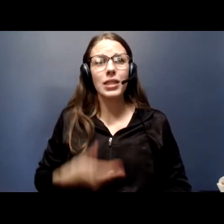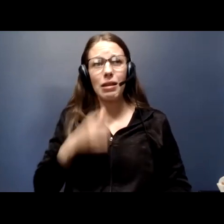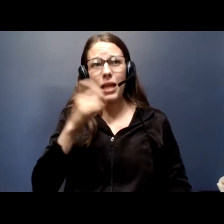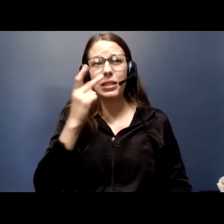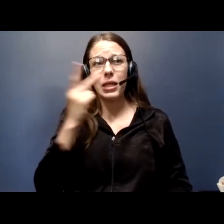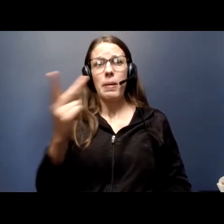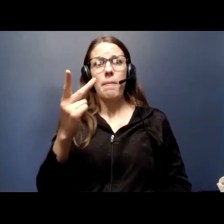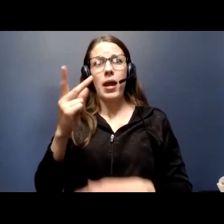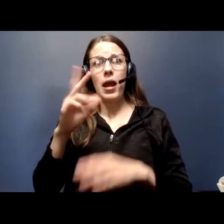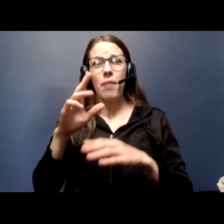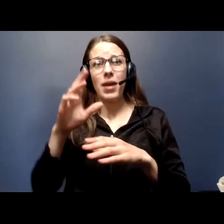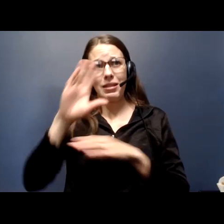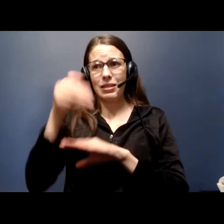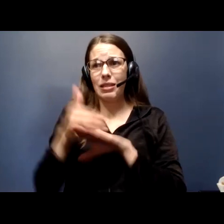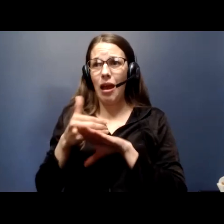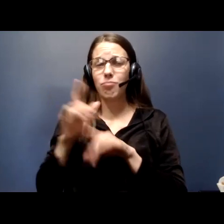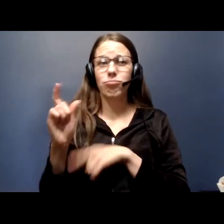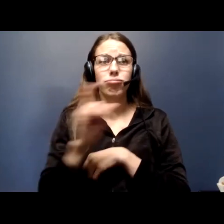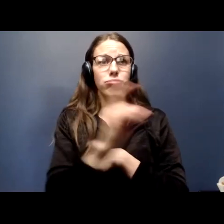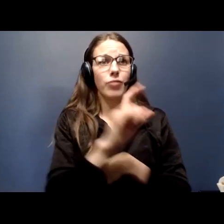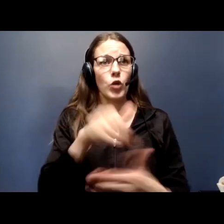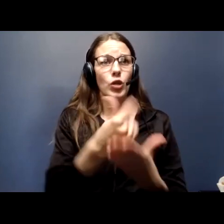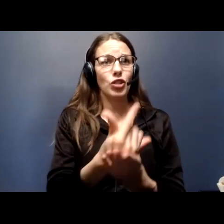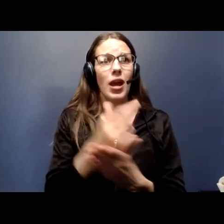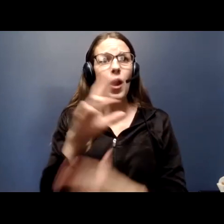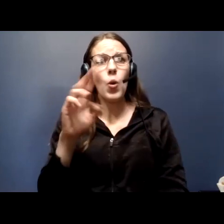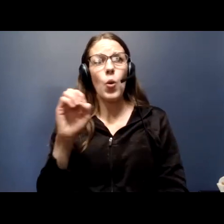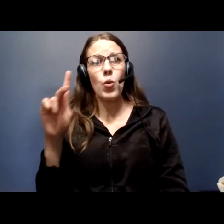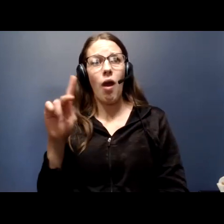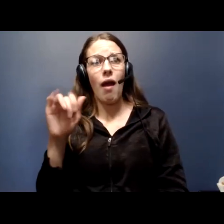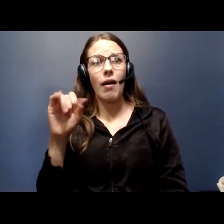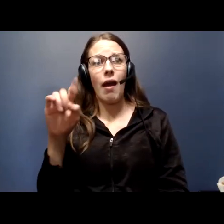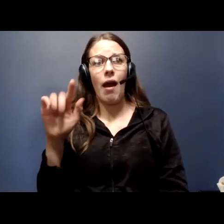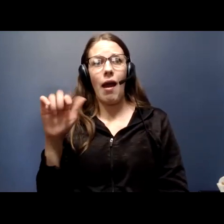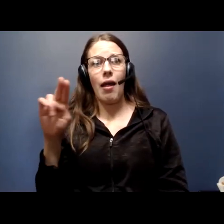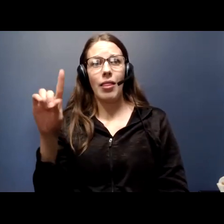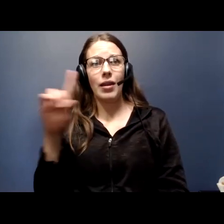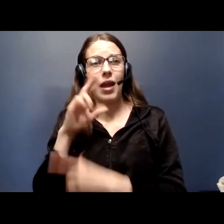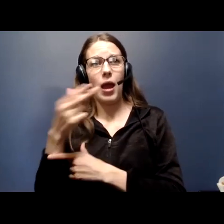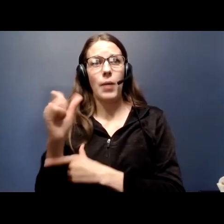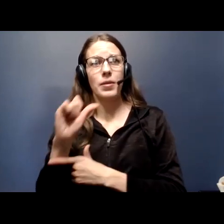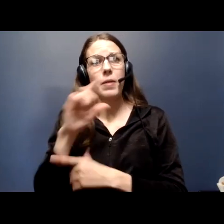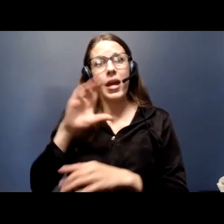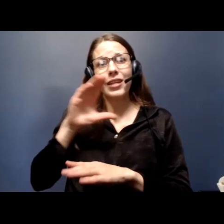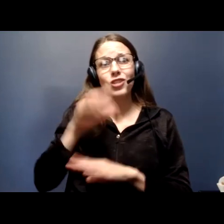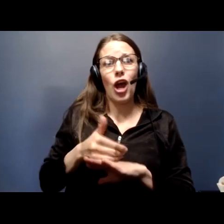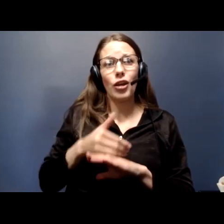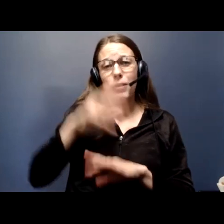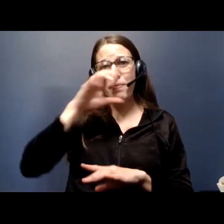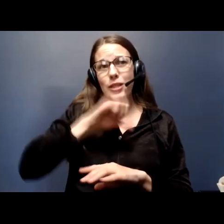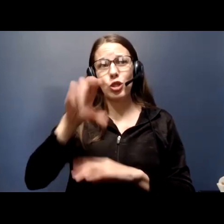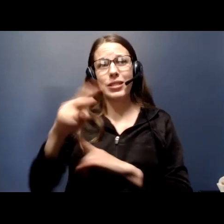across the stage for graduation at Rock Island High School, and my daughter has missed out on the second semester of